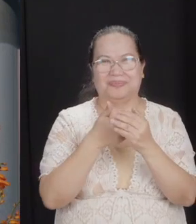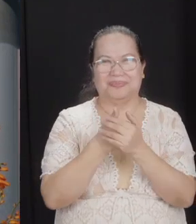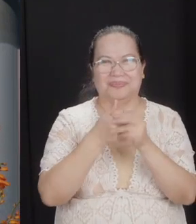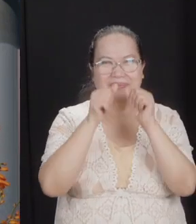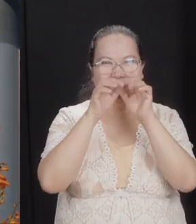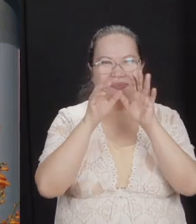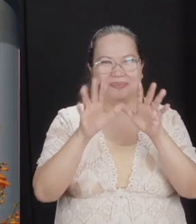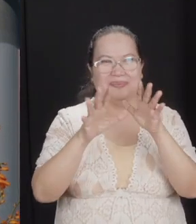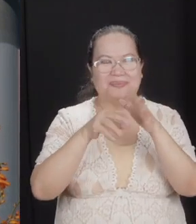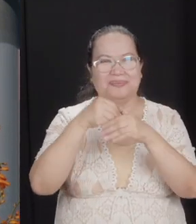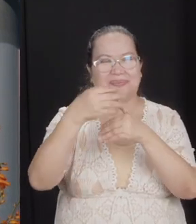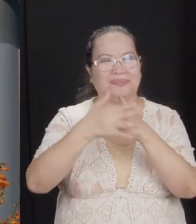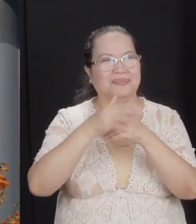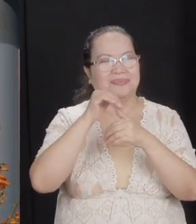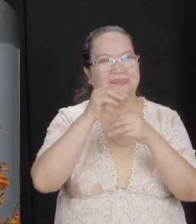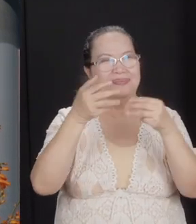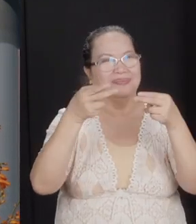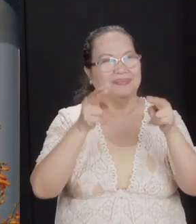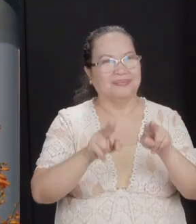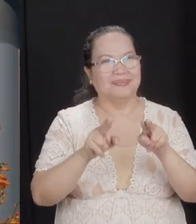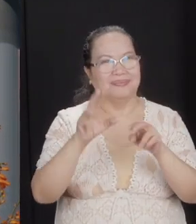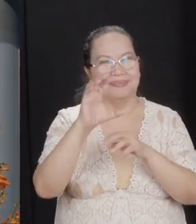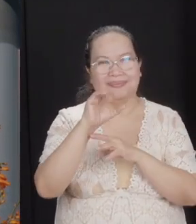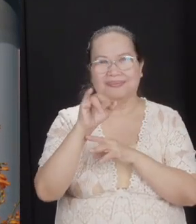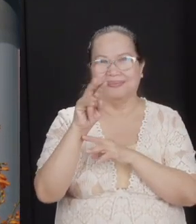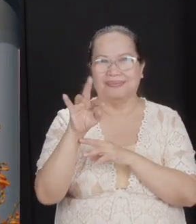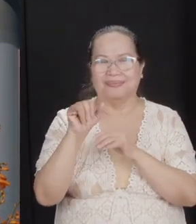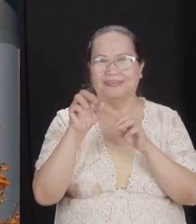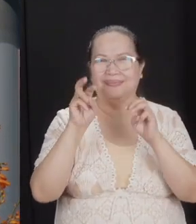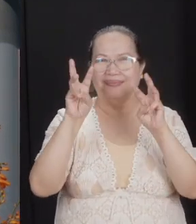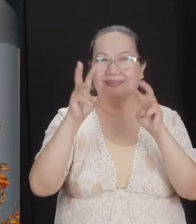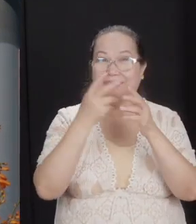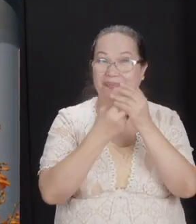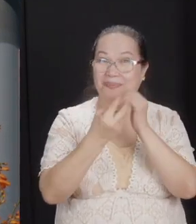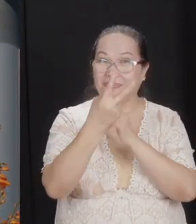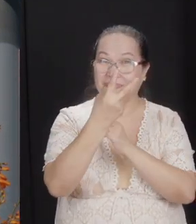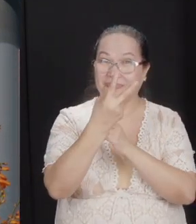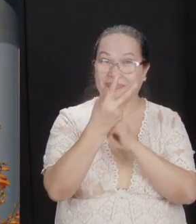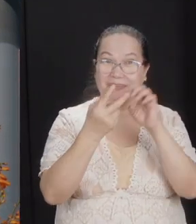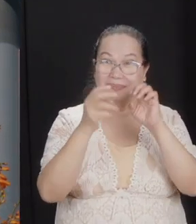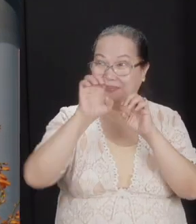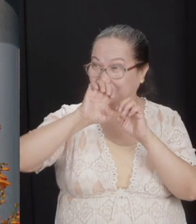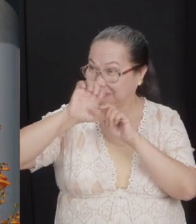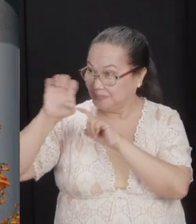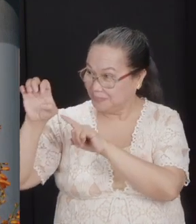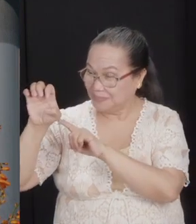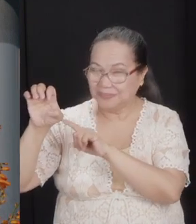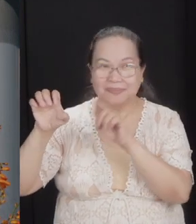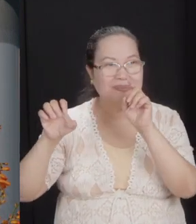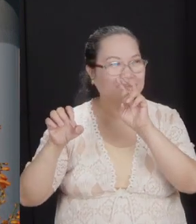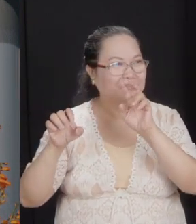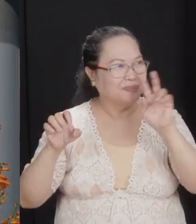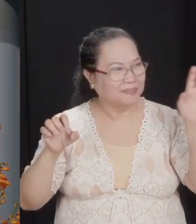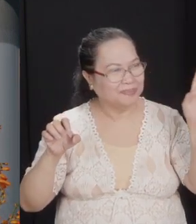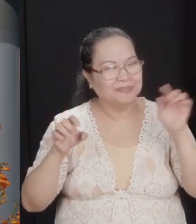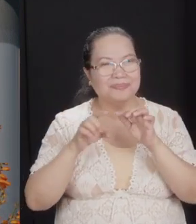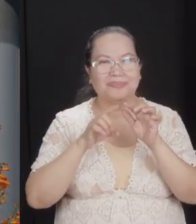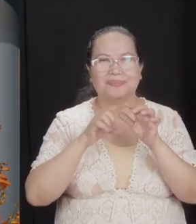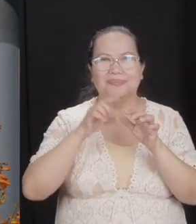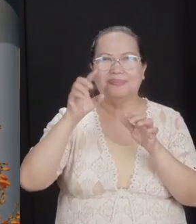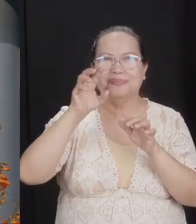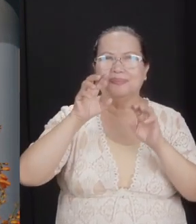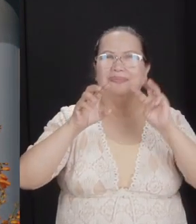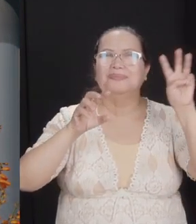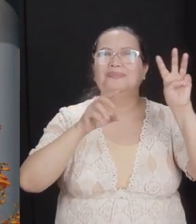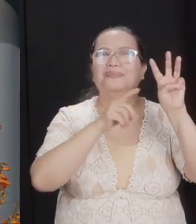did not go to civil war because God honored that both, the eastern tribes wanted to worship God. The western